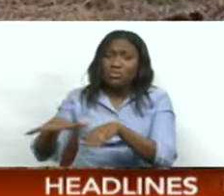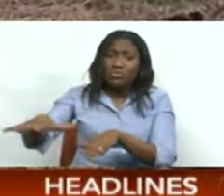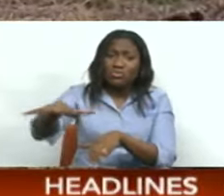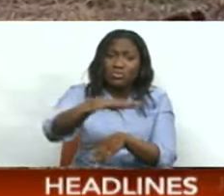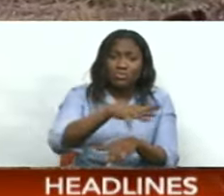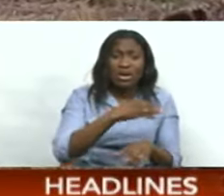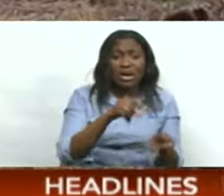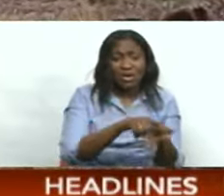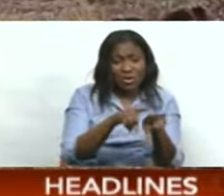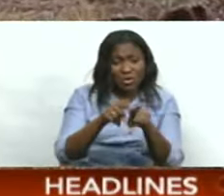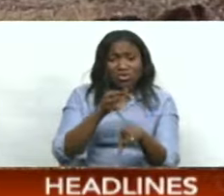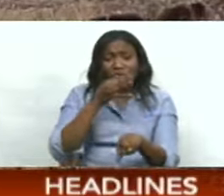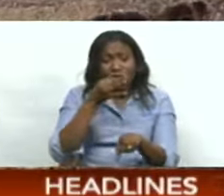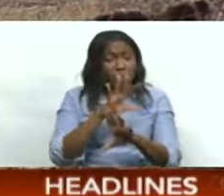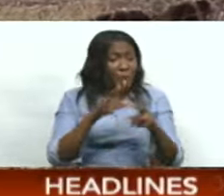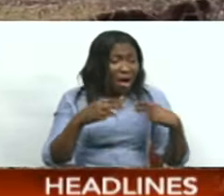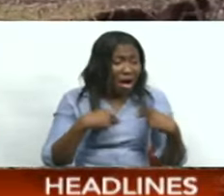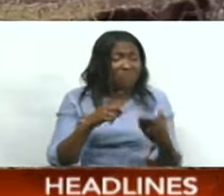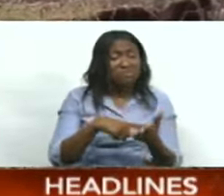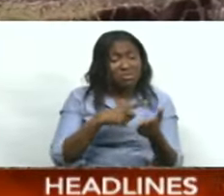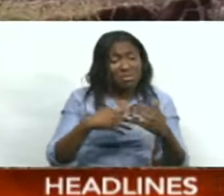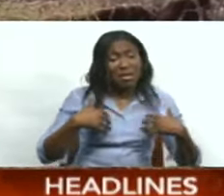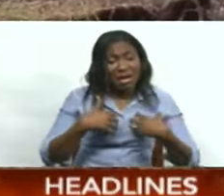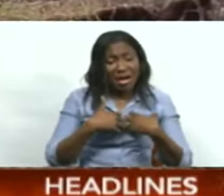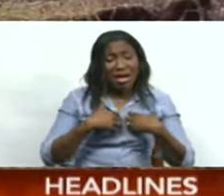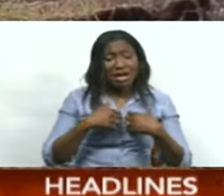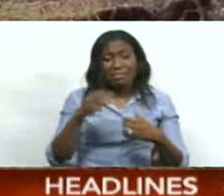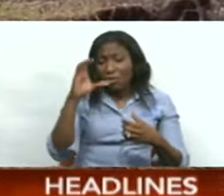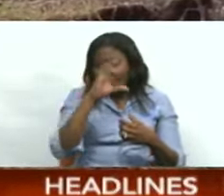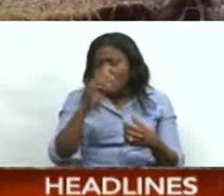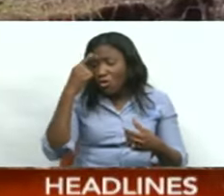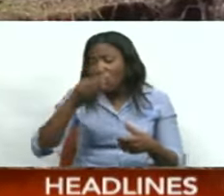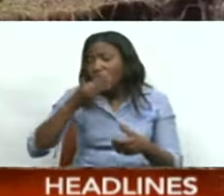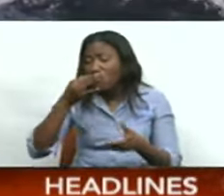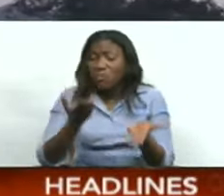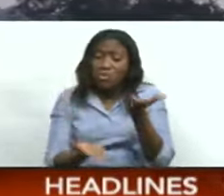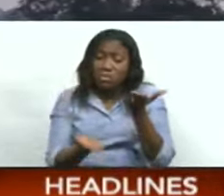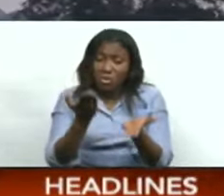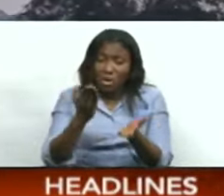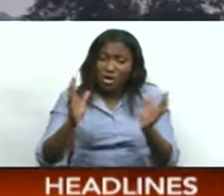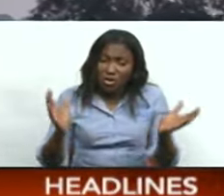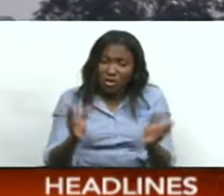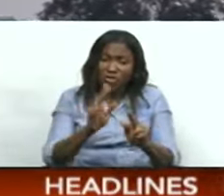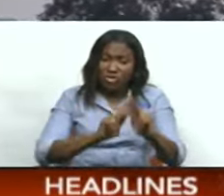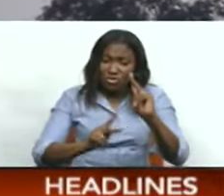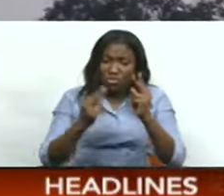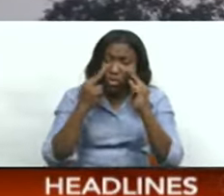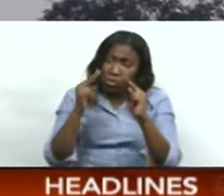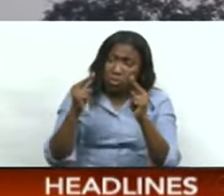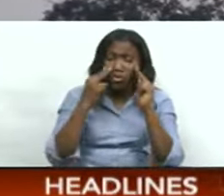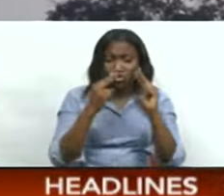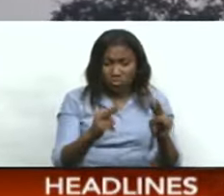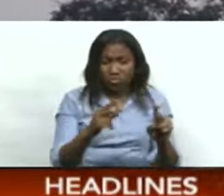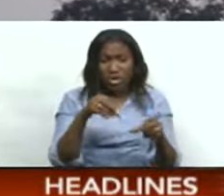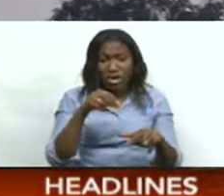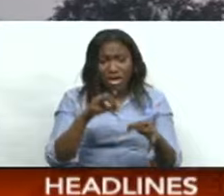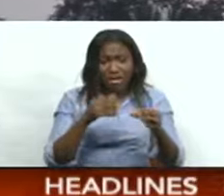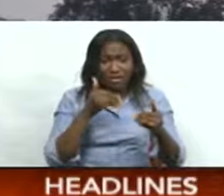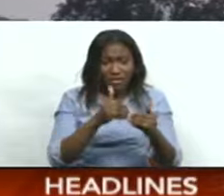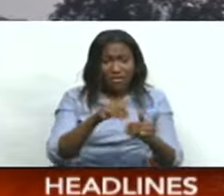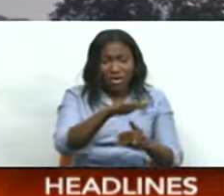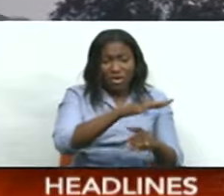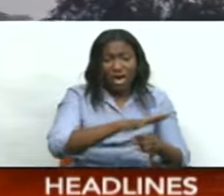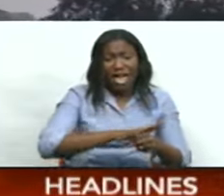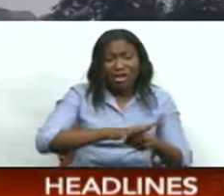food sources pushes surviving animals to seek refuge. Hussain is urging people to be alert for wildlife in residential and commercial